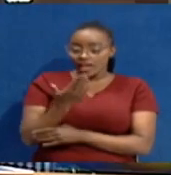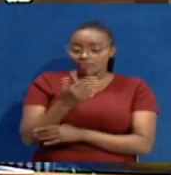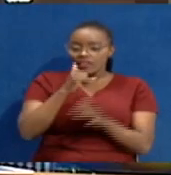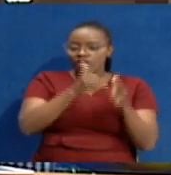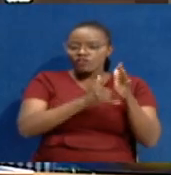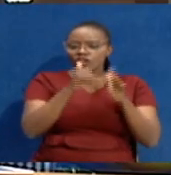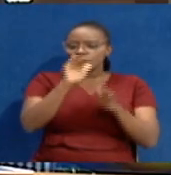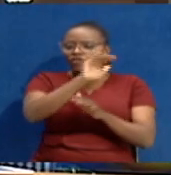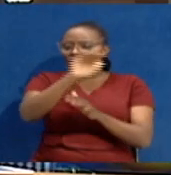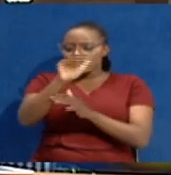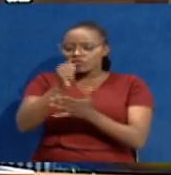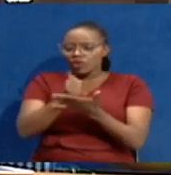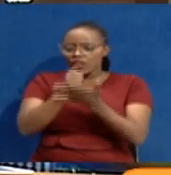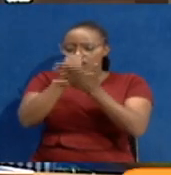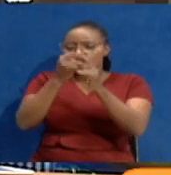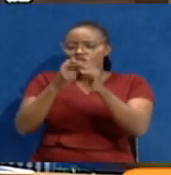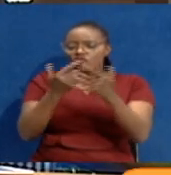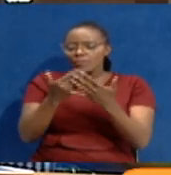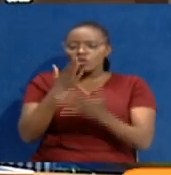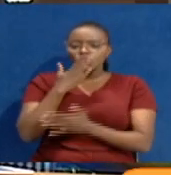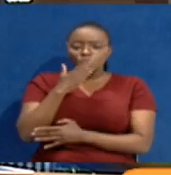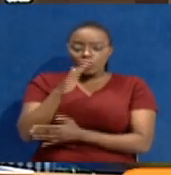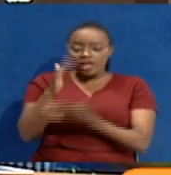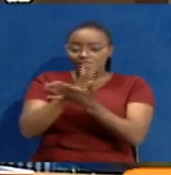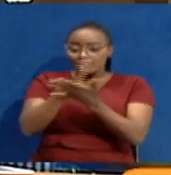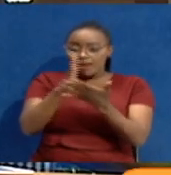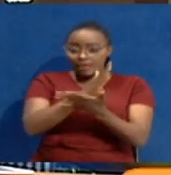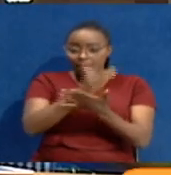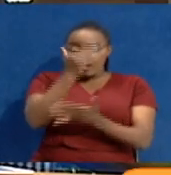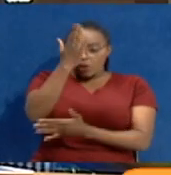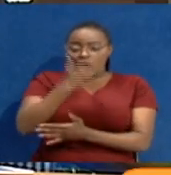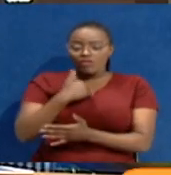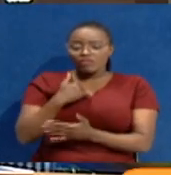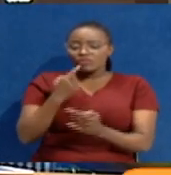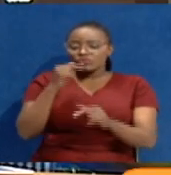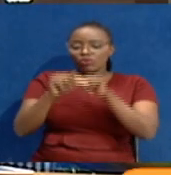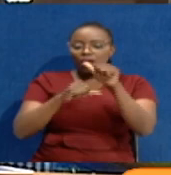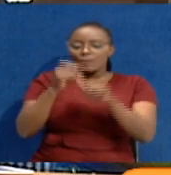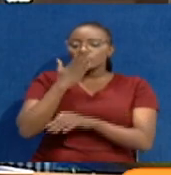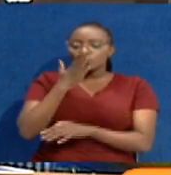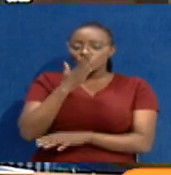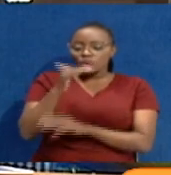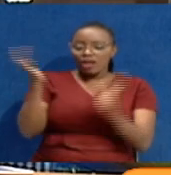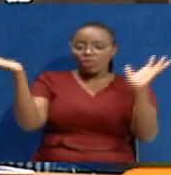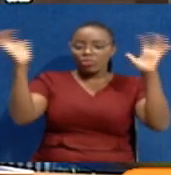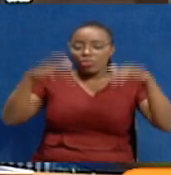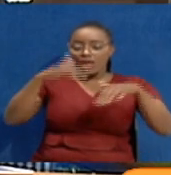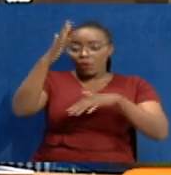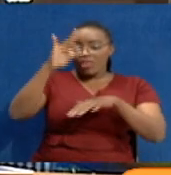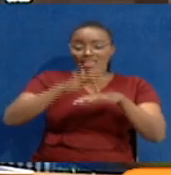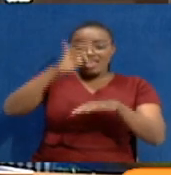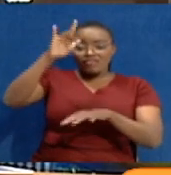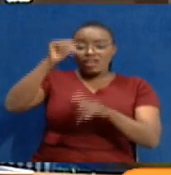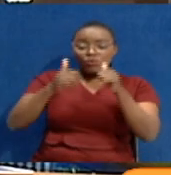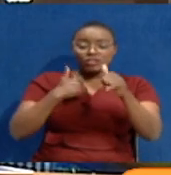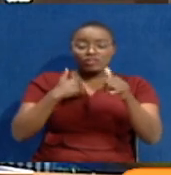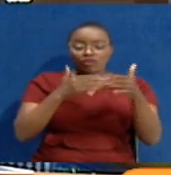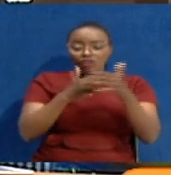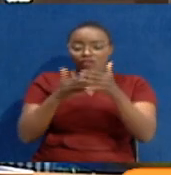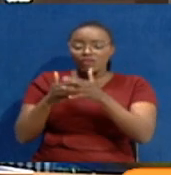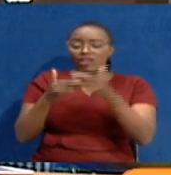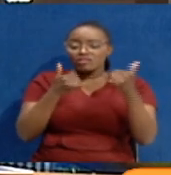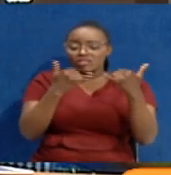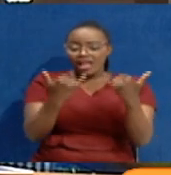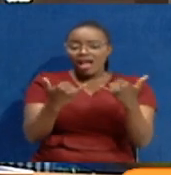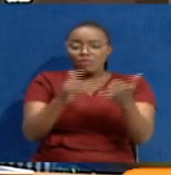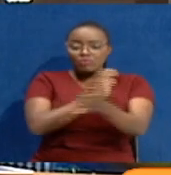Millers have called for intervention from the Sugar Directorate to address the falling prices of sugar, warning that the ripple effect will hinder